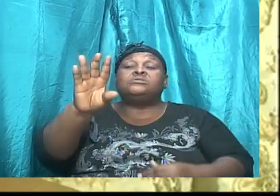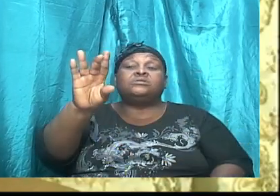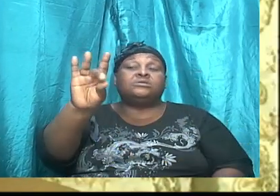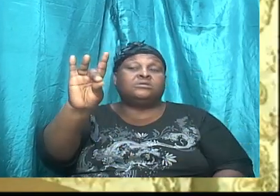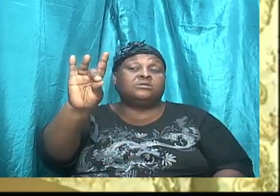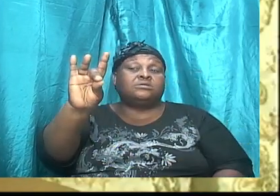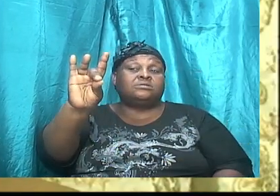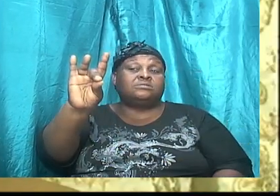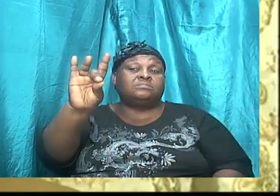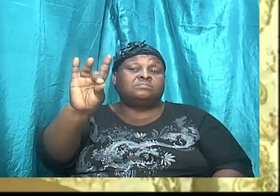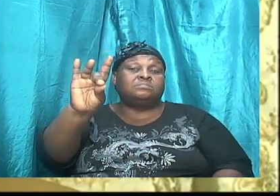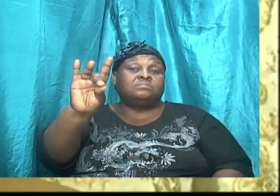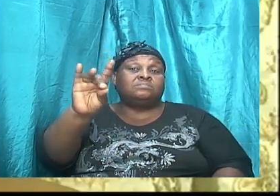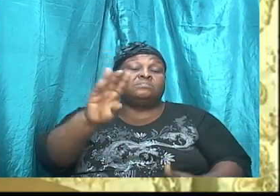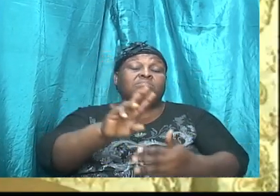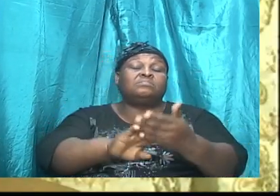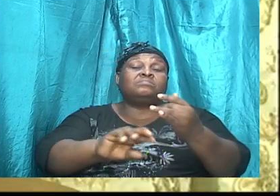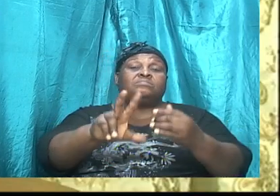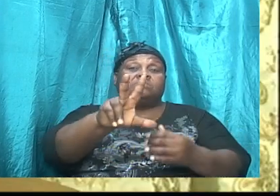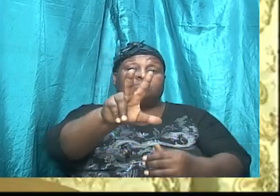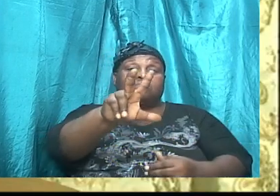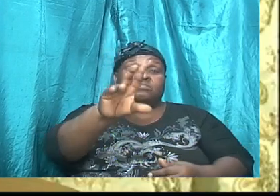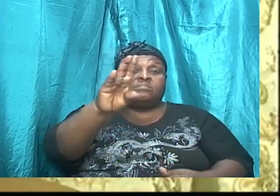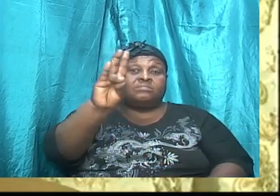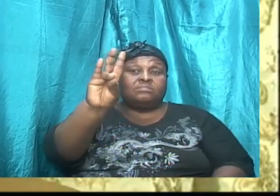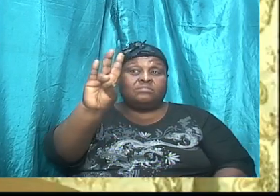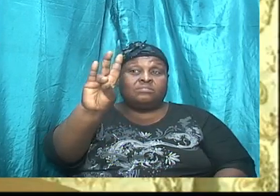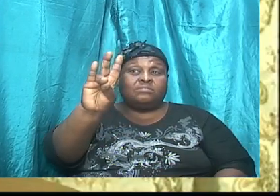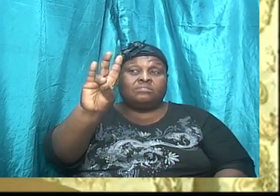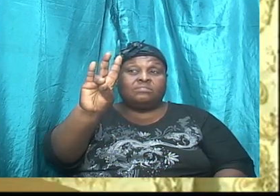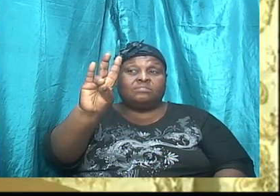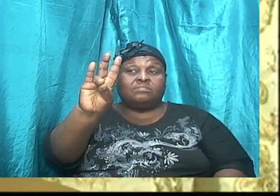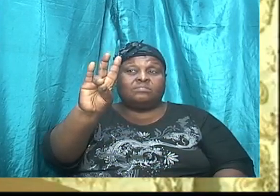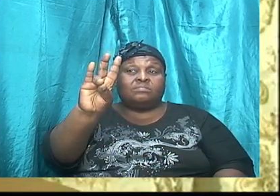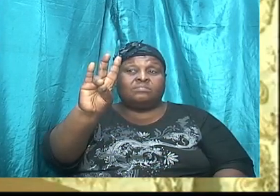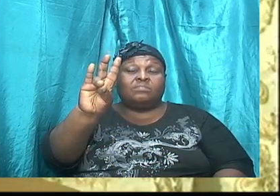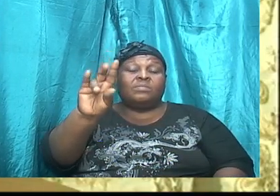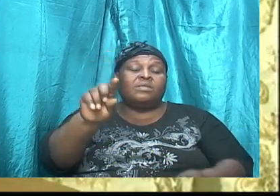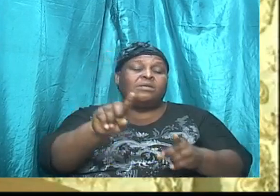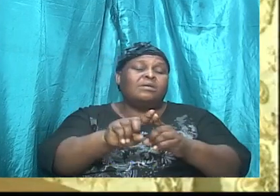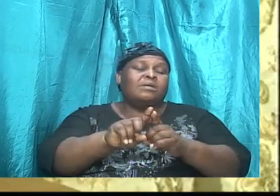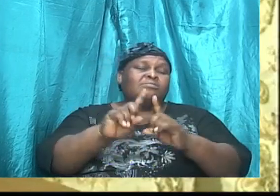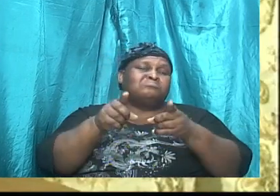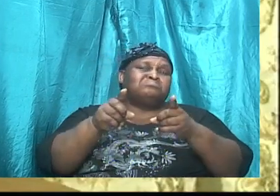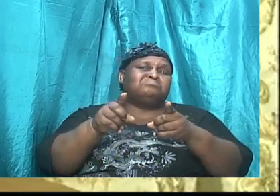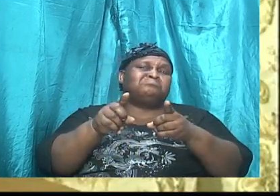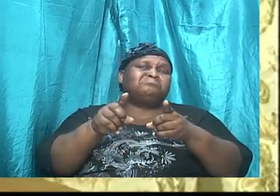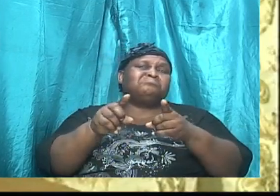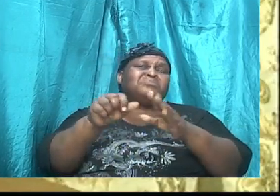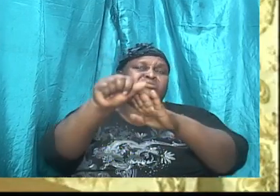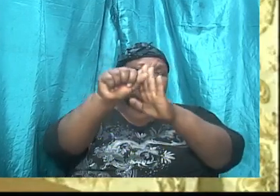and verse 37. And as we go to the slide,